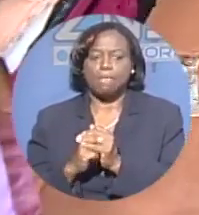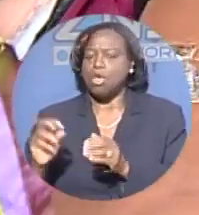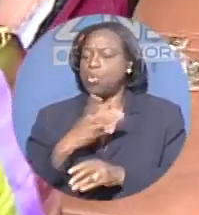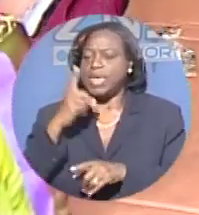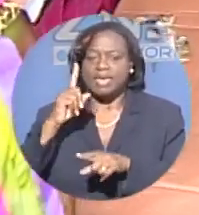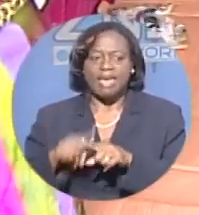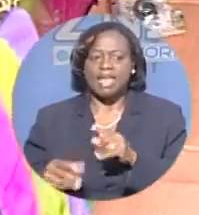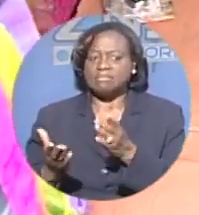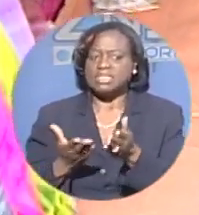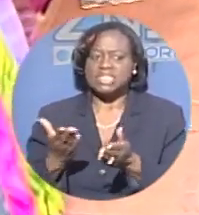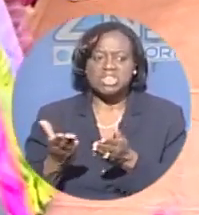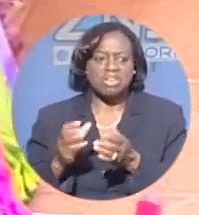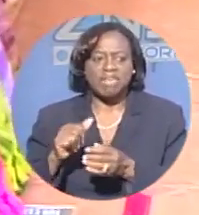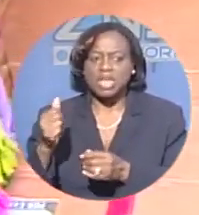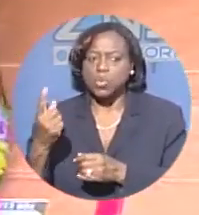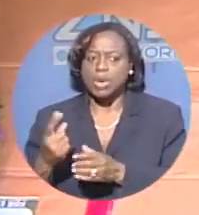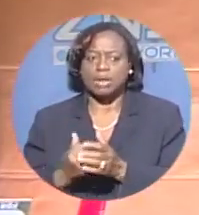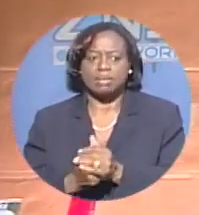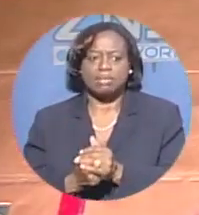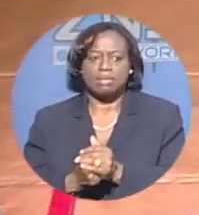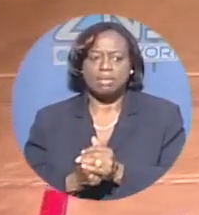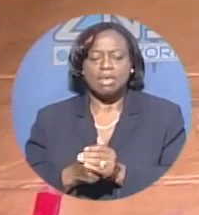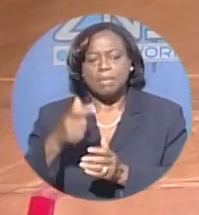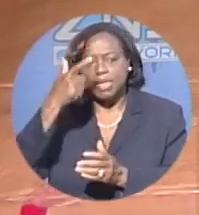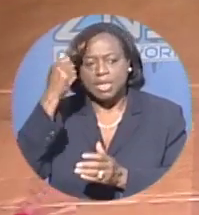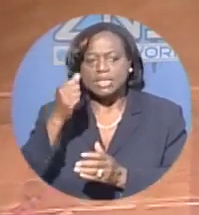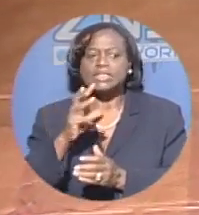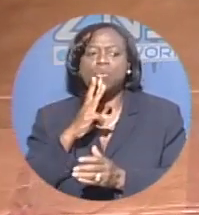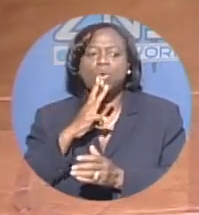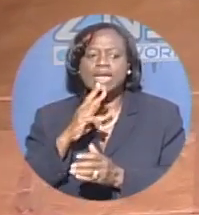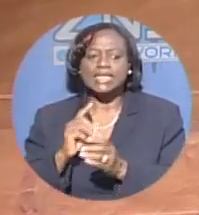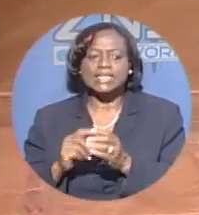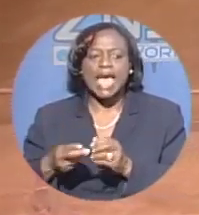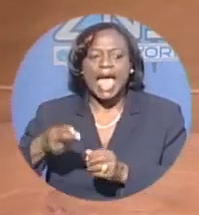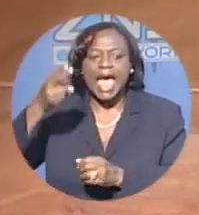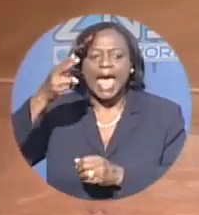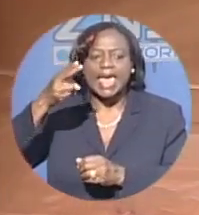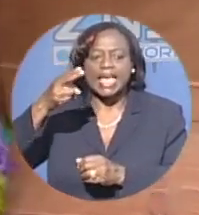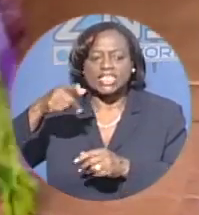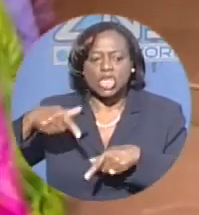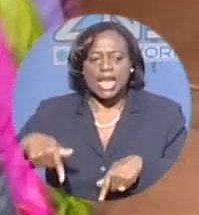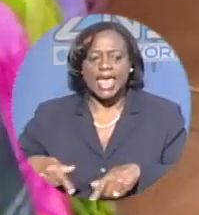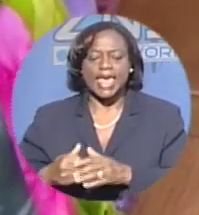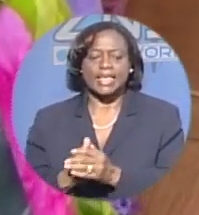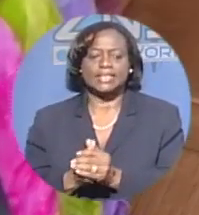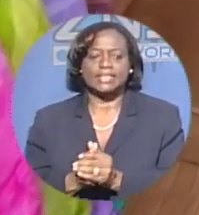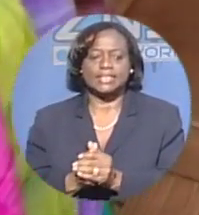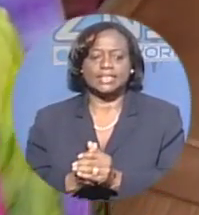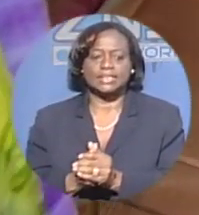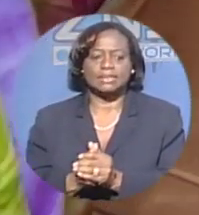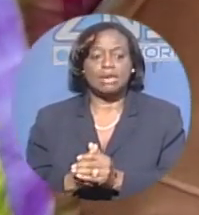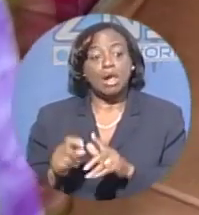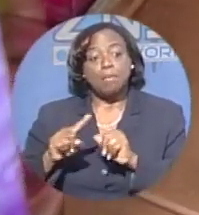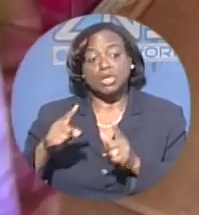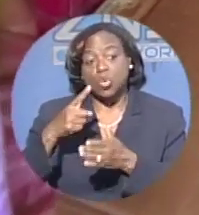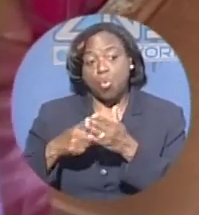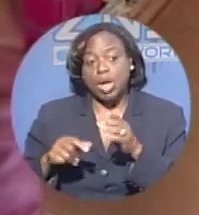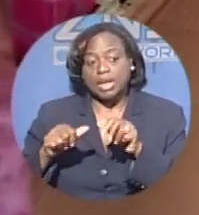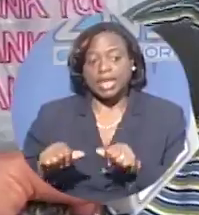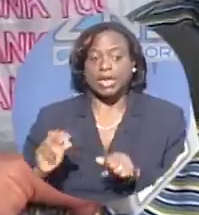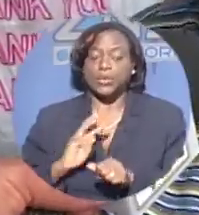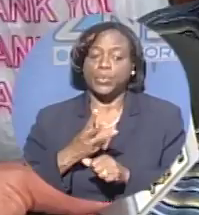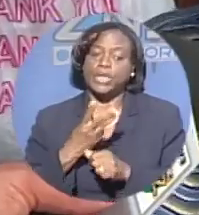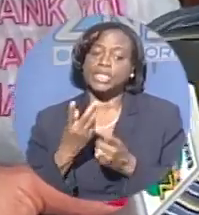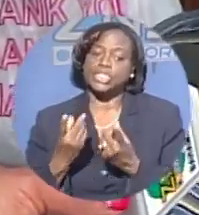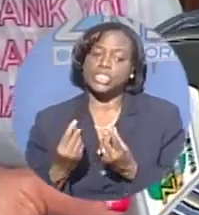serve nobody, nobody can't come here because they want to be as high as your legs. Right here in this area because this is the drain. But what can we do? I know